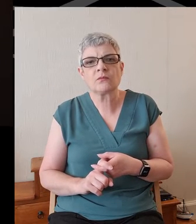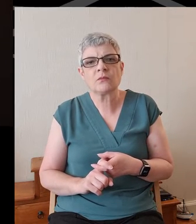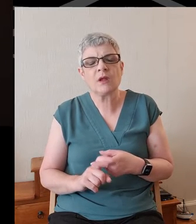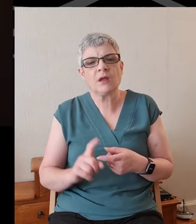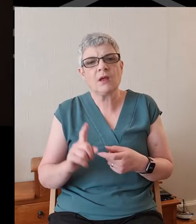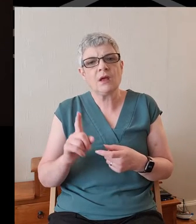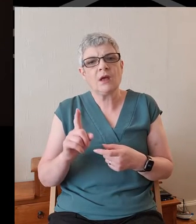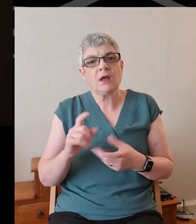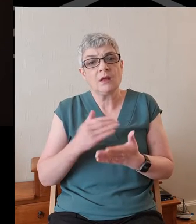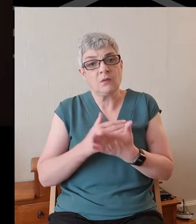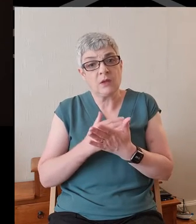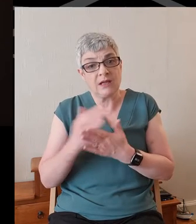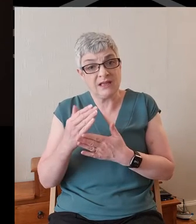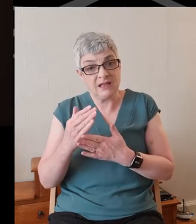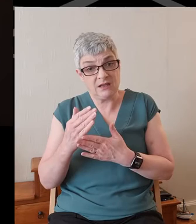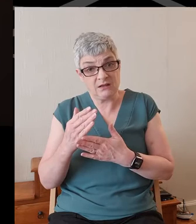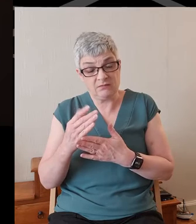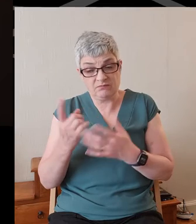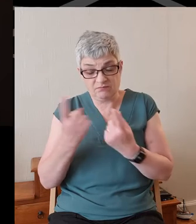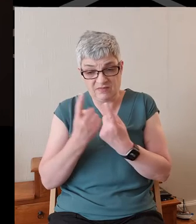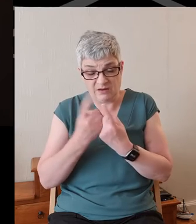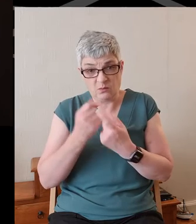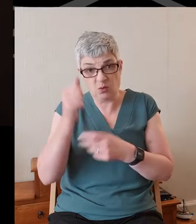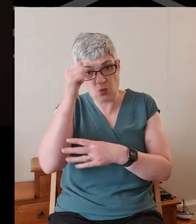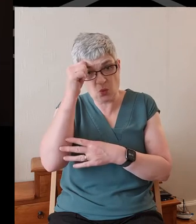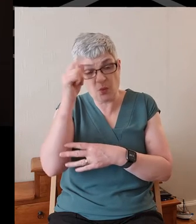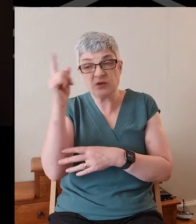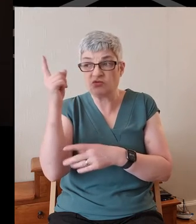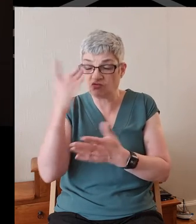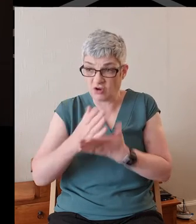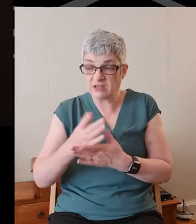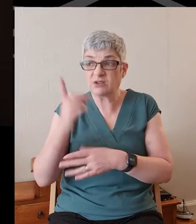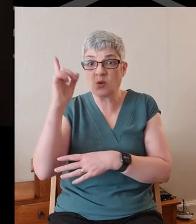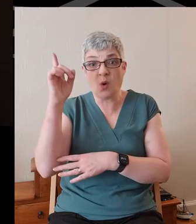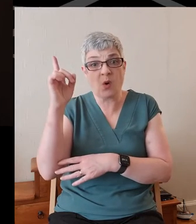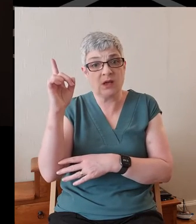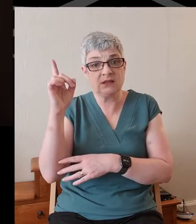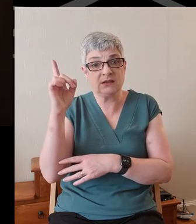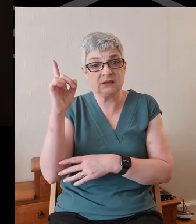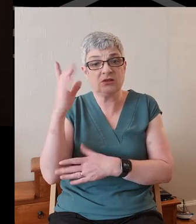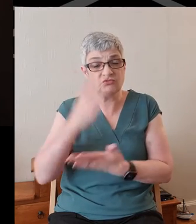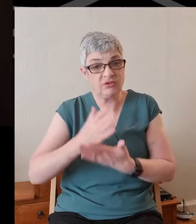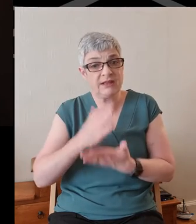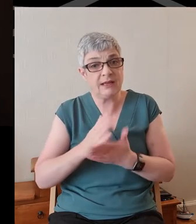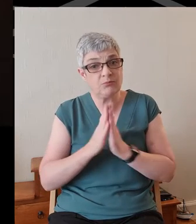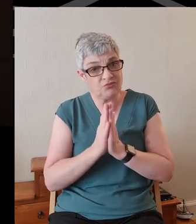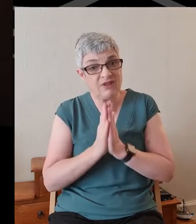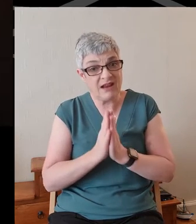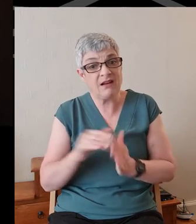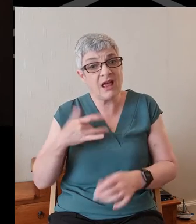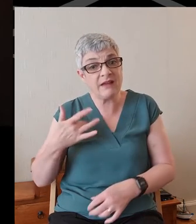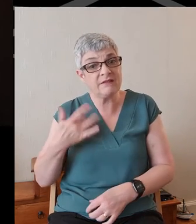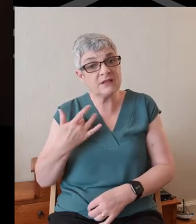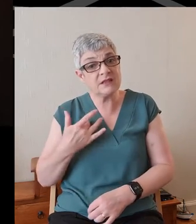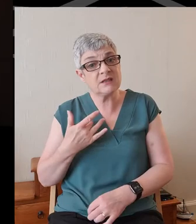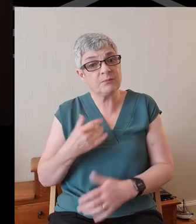One of the clearest indications as to whether or not we trust God is actually our prayer lives.